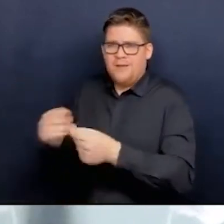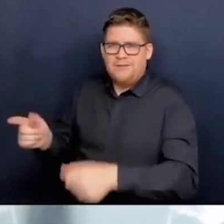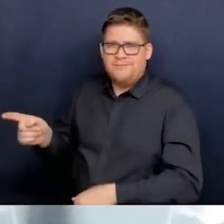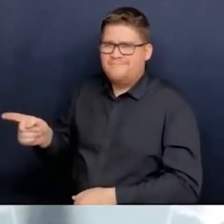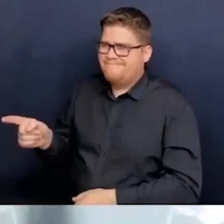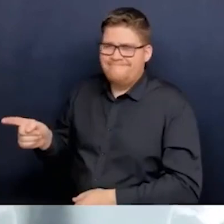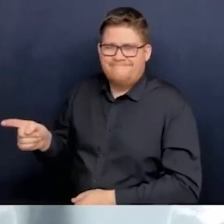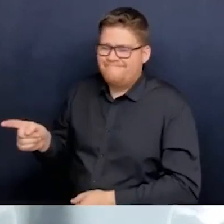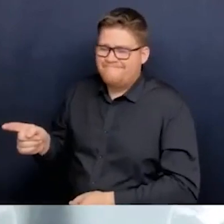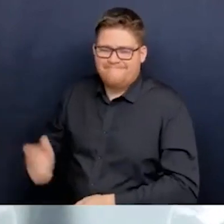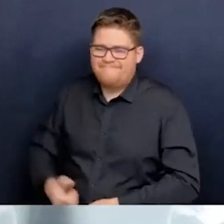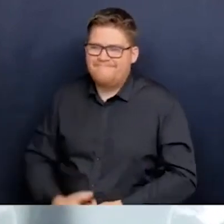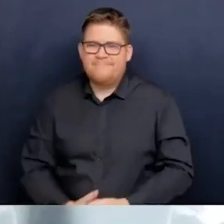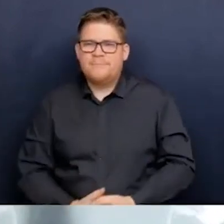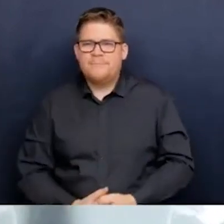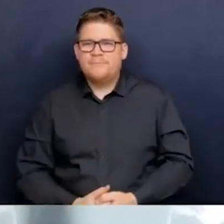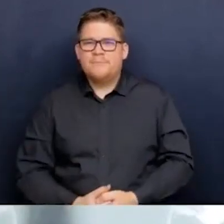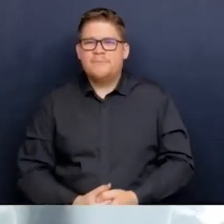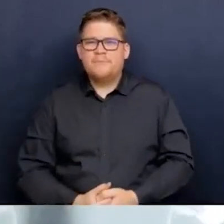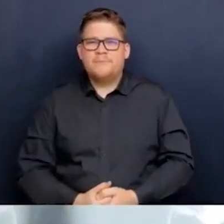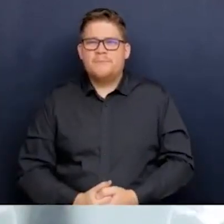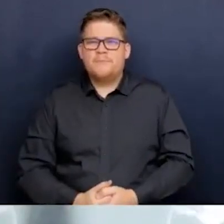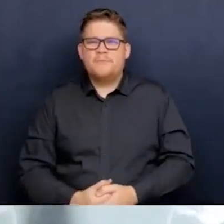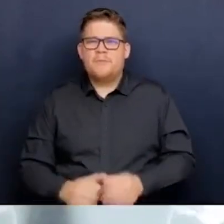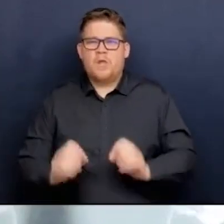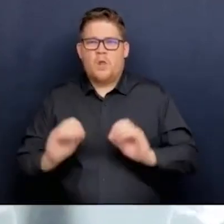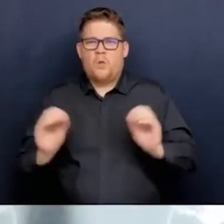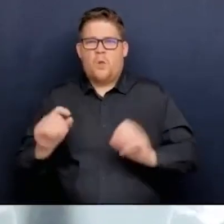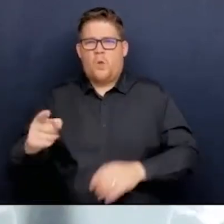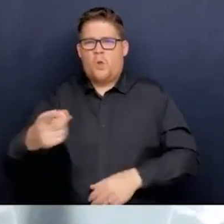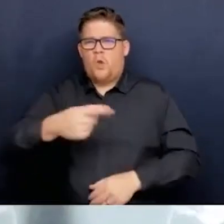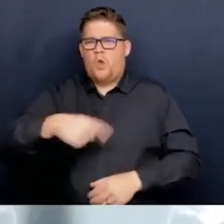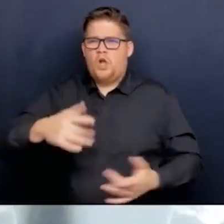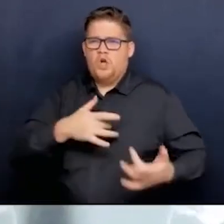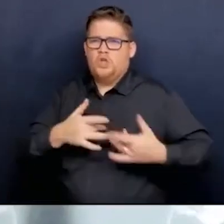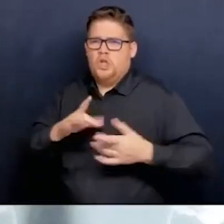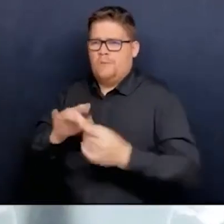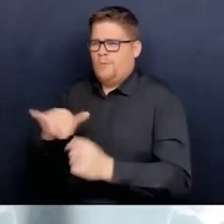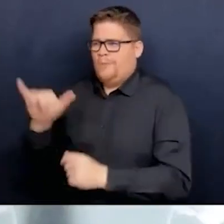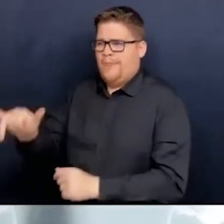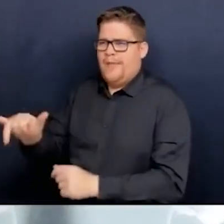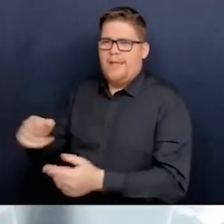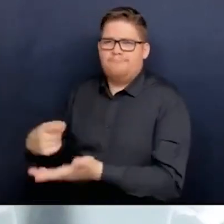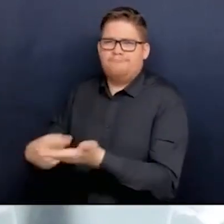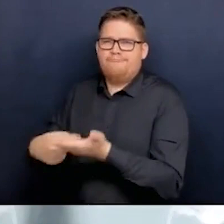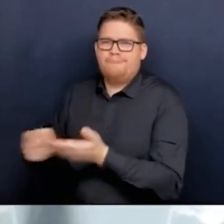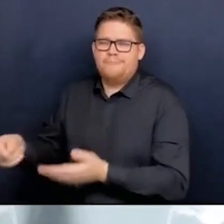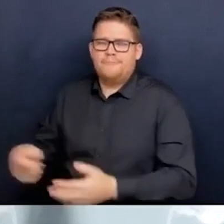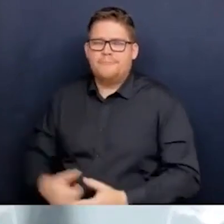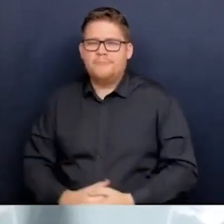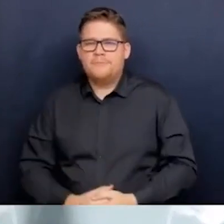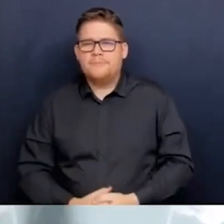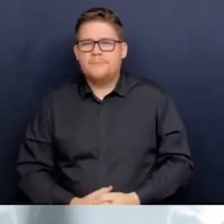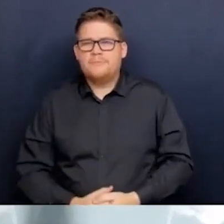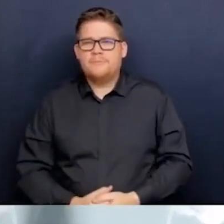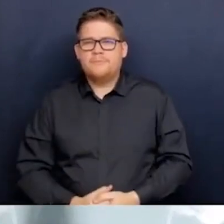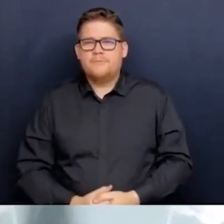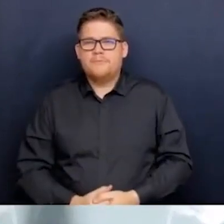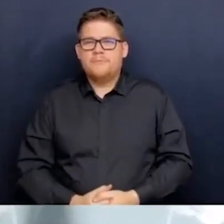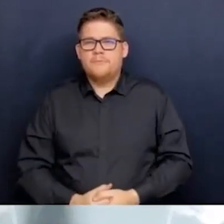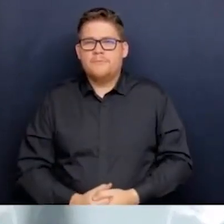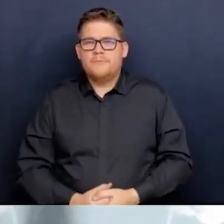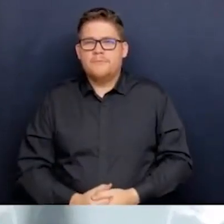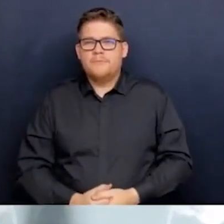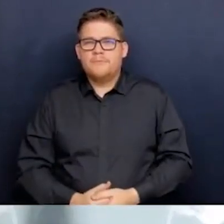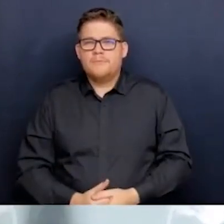concerned about that. Finally, I'd just say with respect to the way we appoint people to regulatory